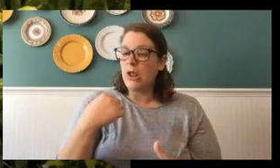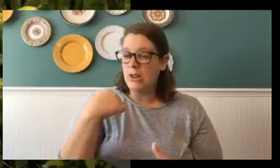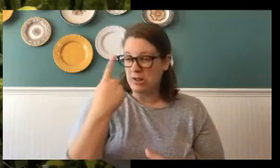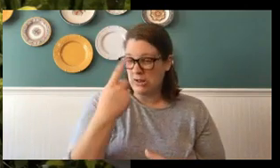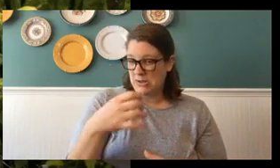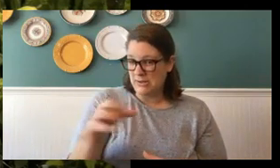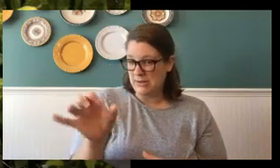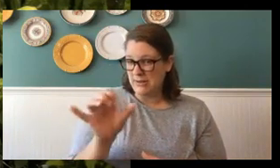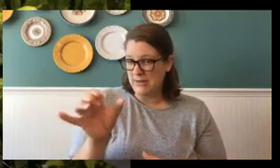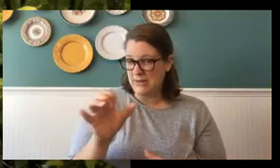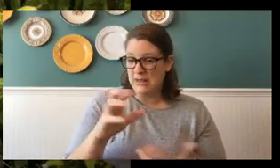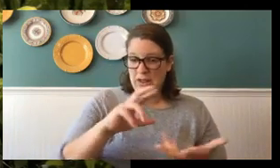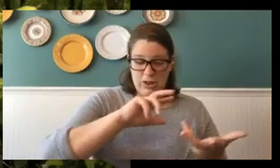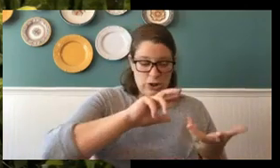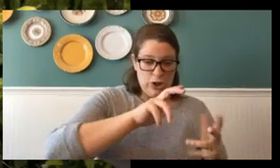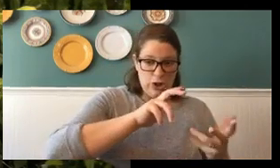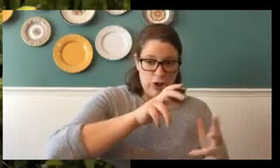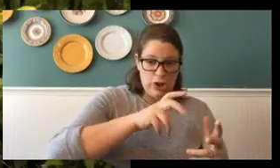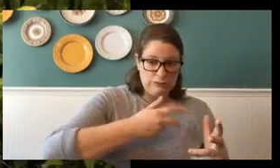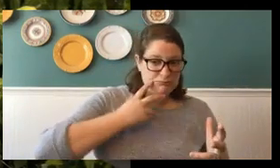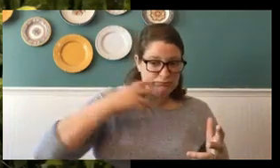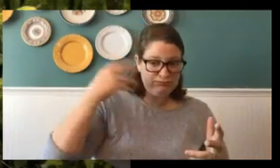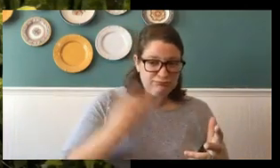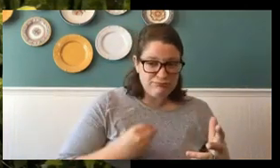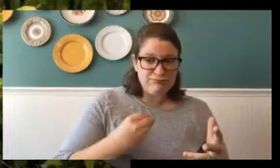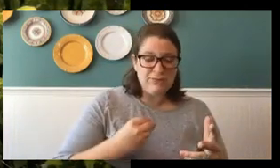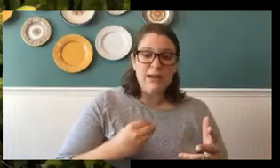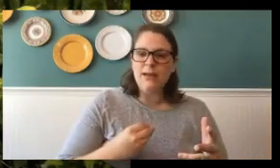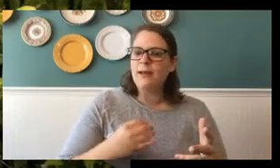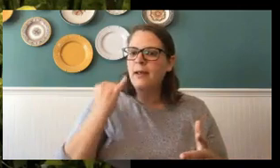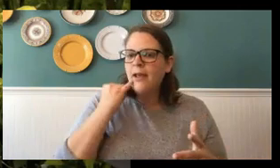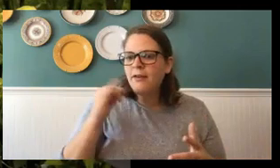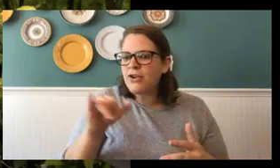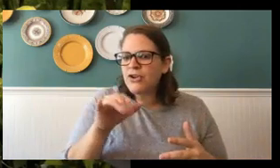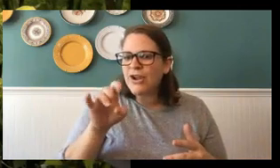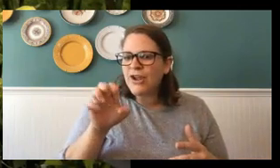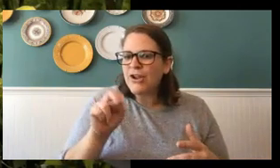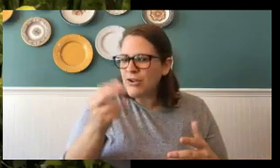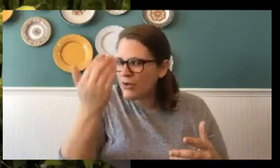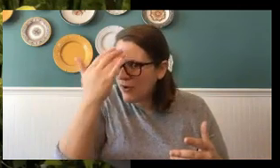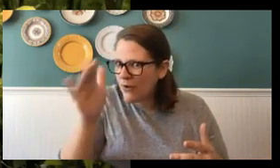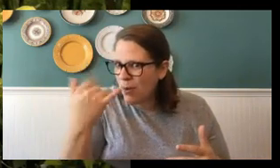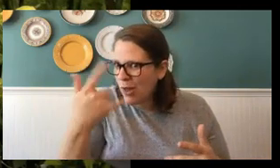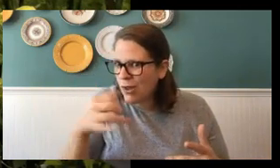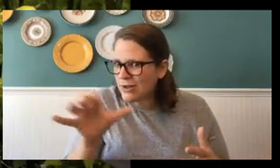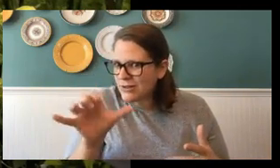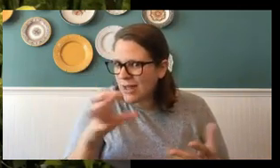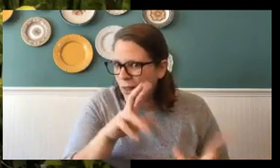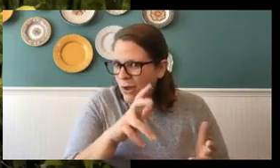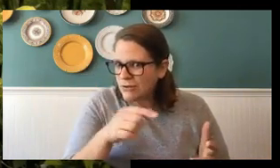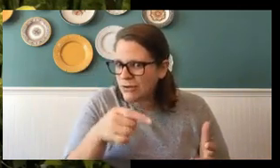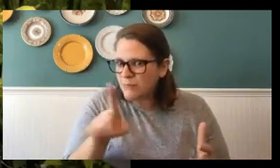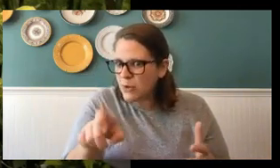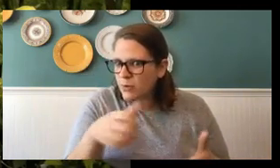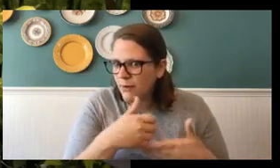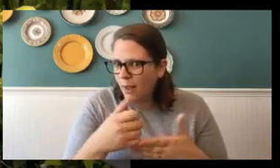when it comes out of the washing machine. And if, Jaden, you don't know what that laundry looks like when it comes out of the washing machine, your job today